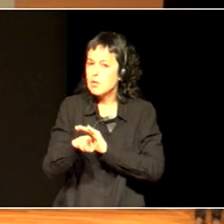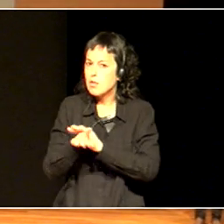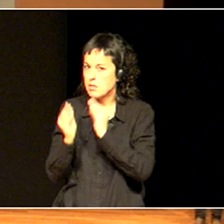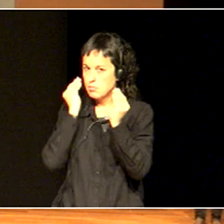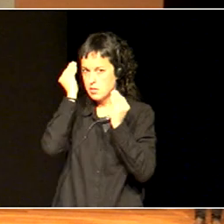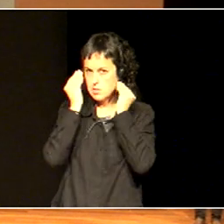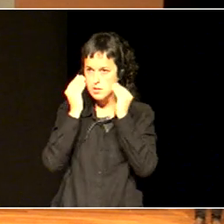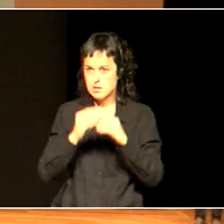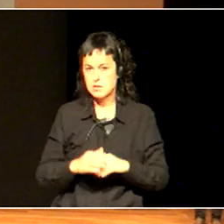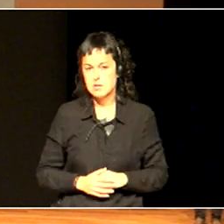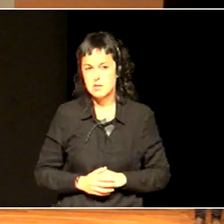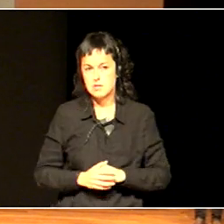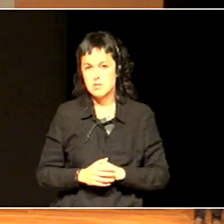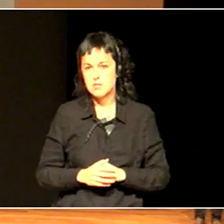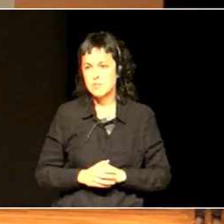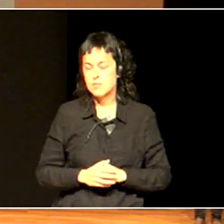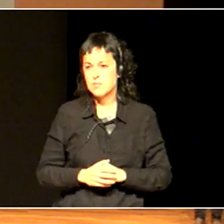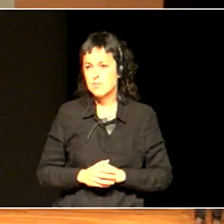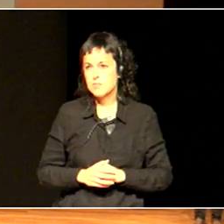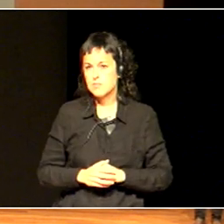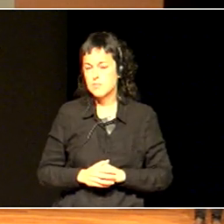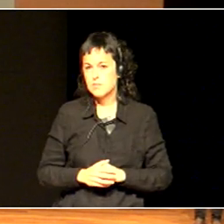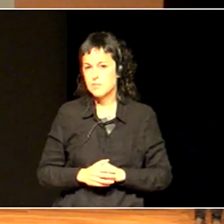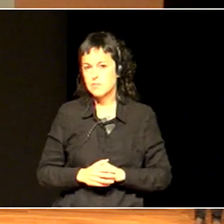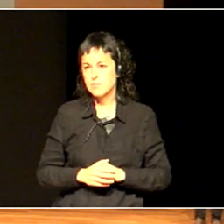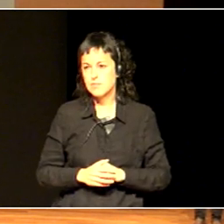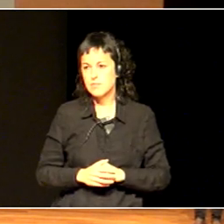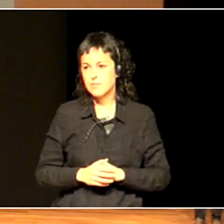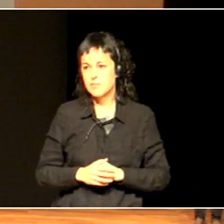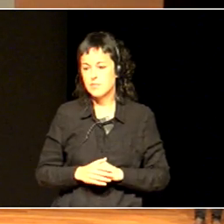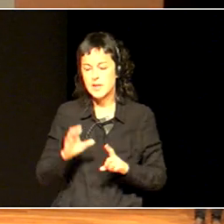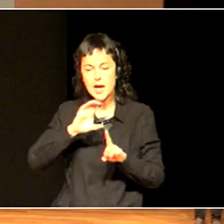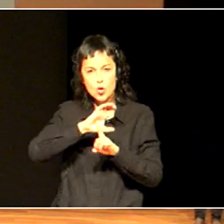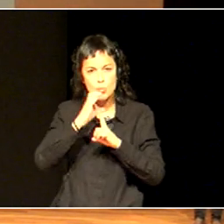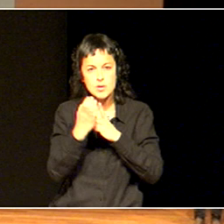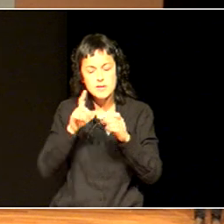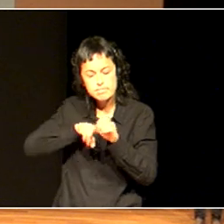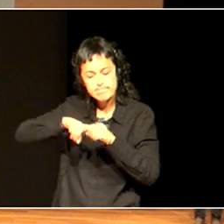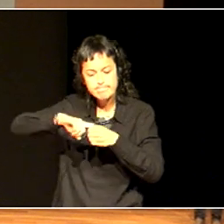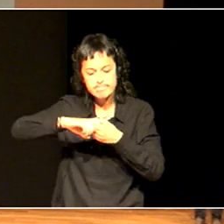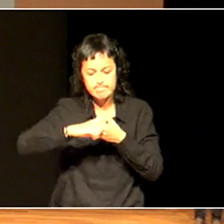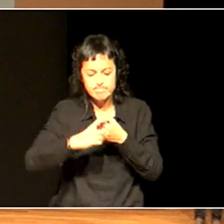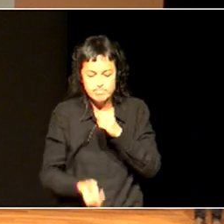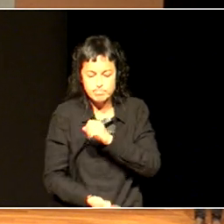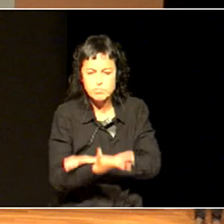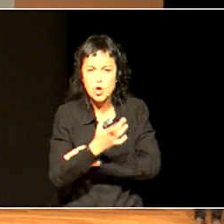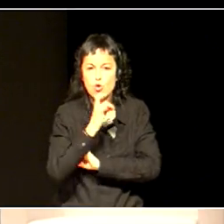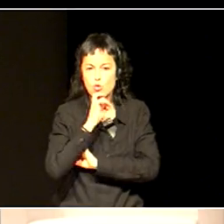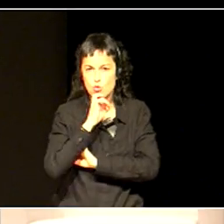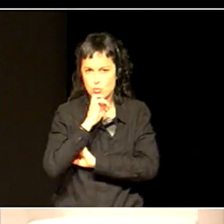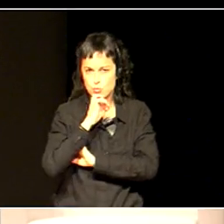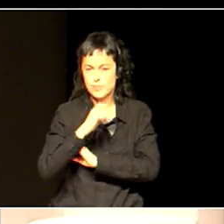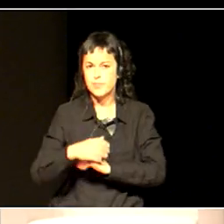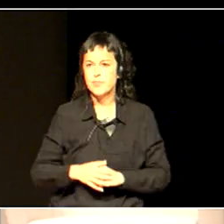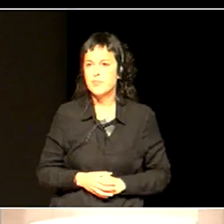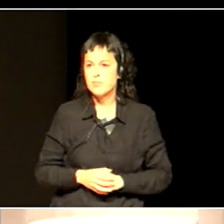How can we create participative communities? I've had a lot of discussions with people in Spain